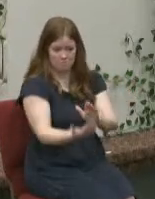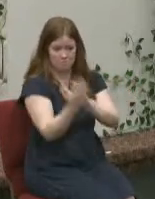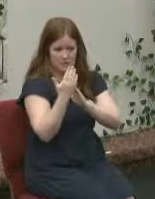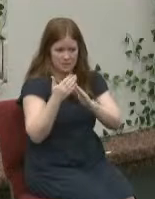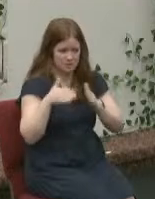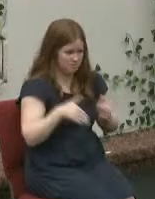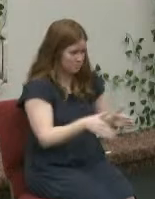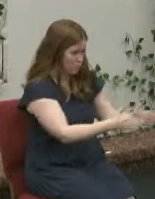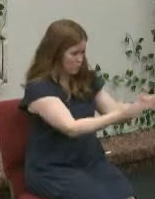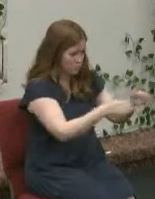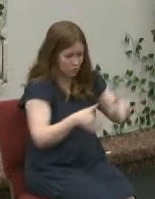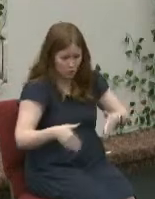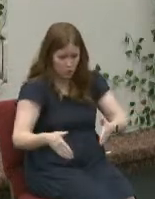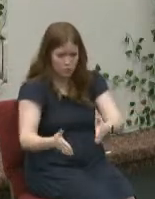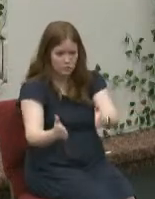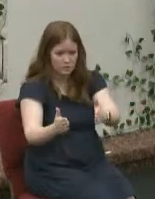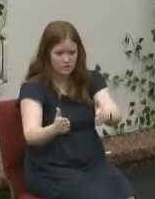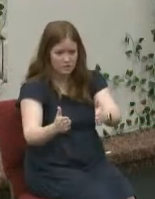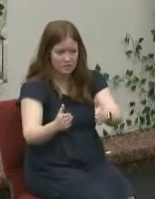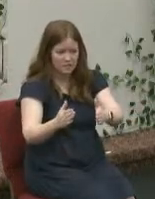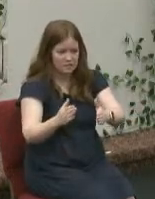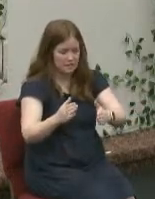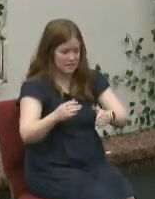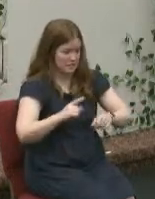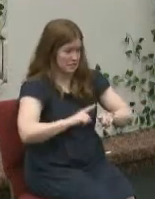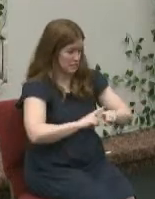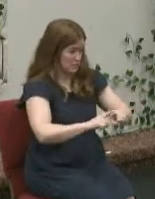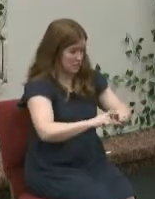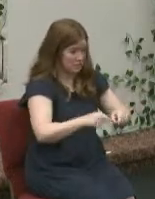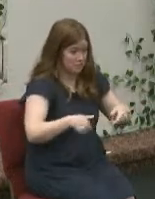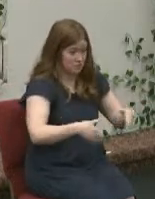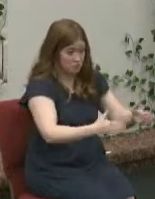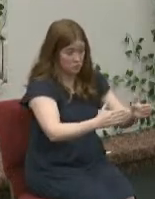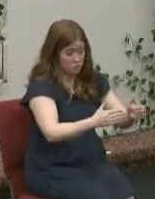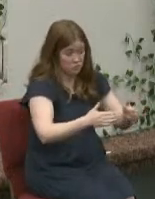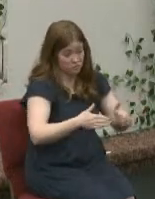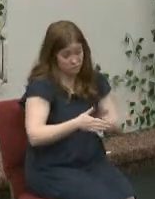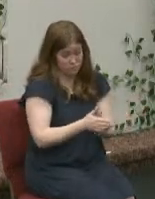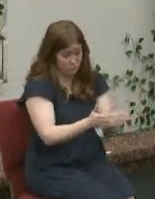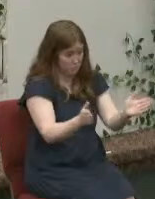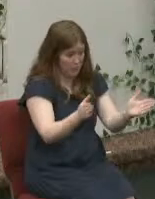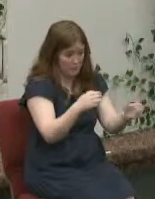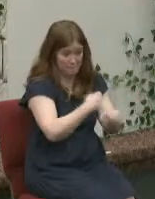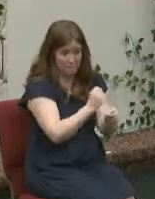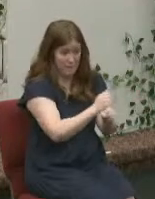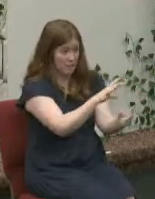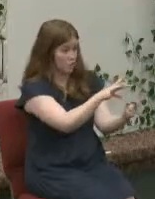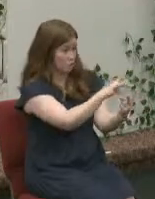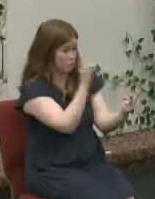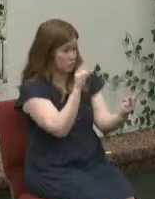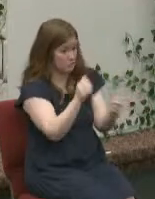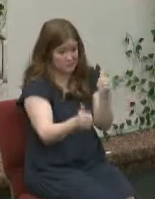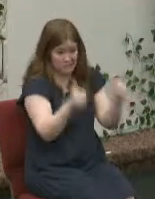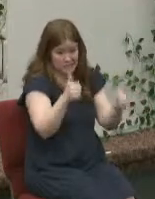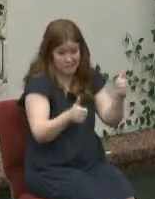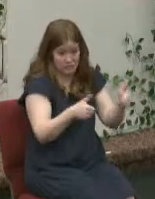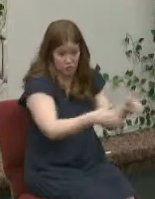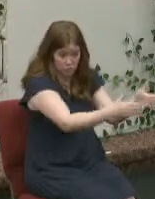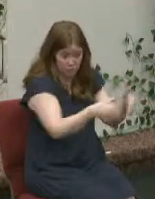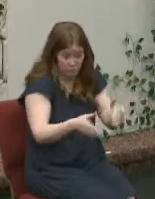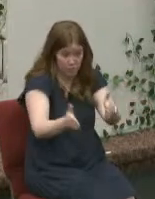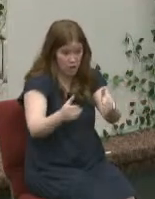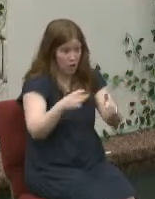divergences in the roads proverbial forks in the road as it were and the road that we